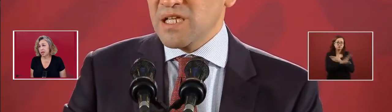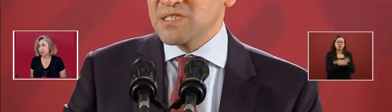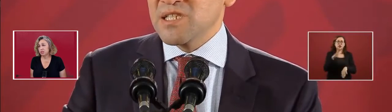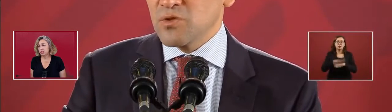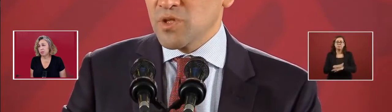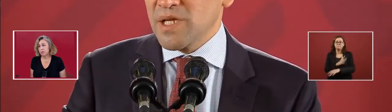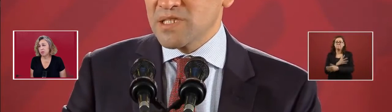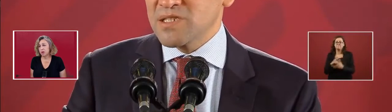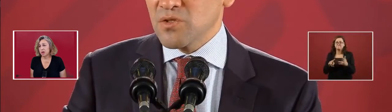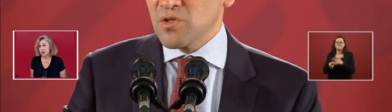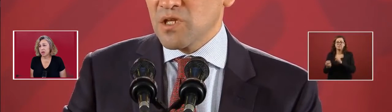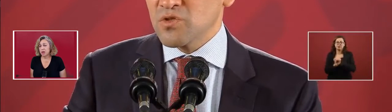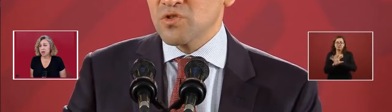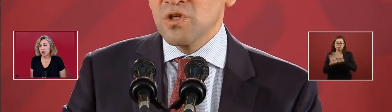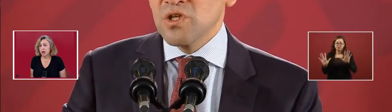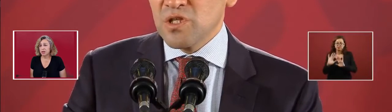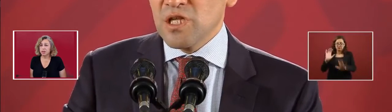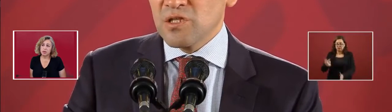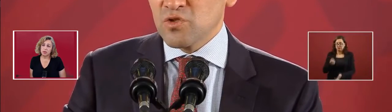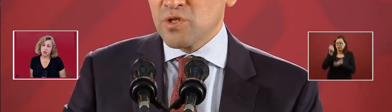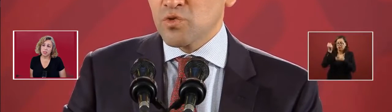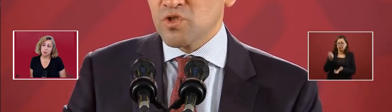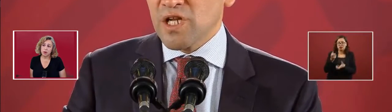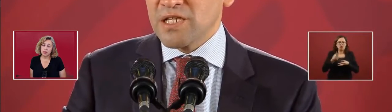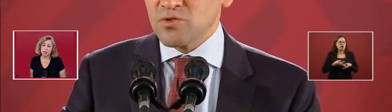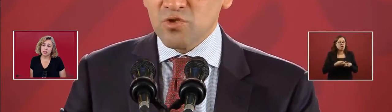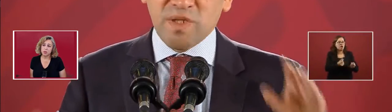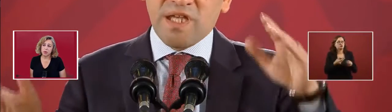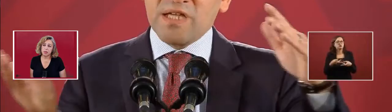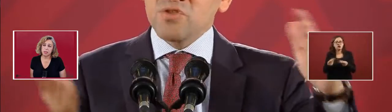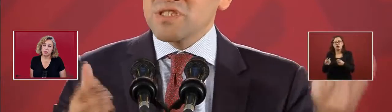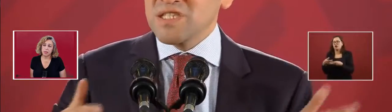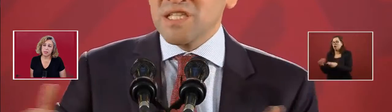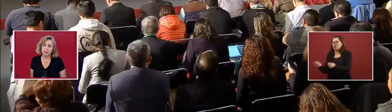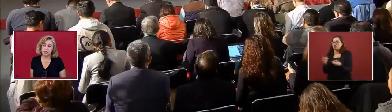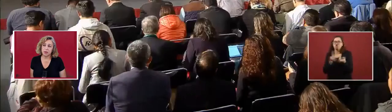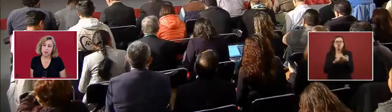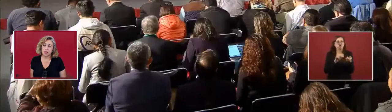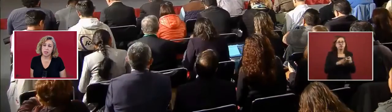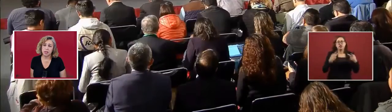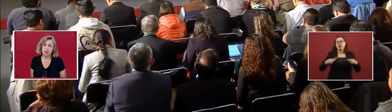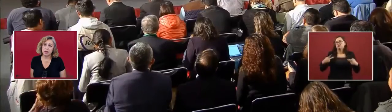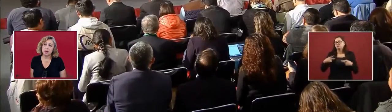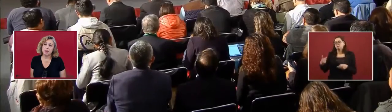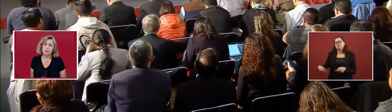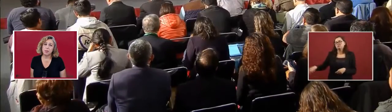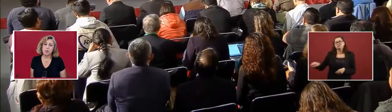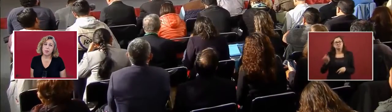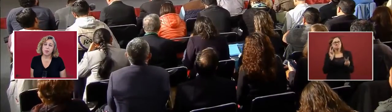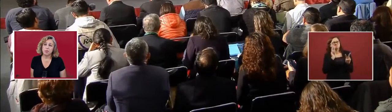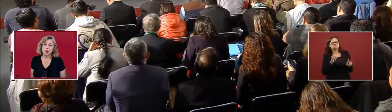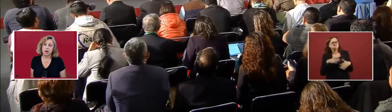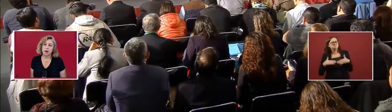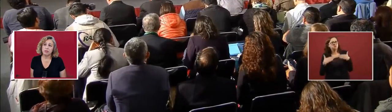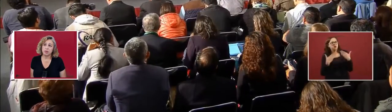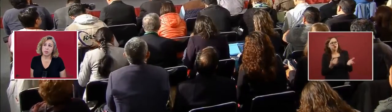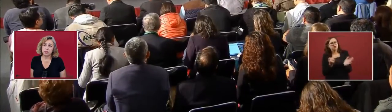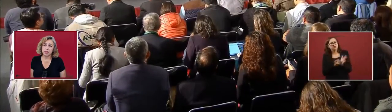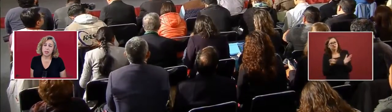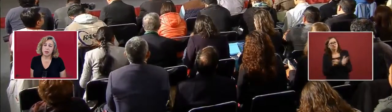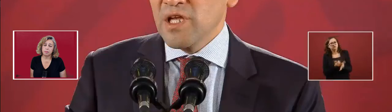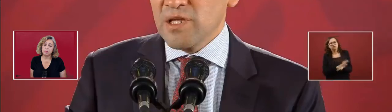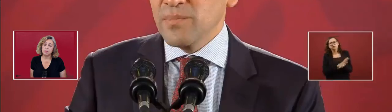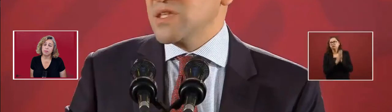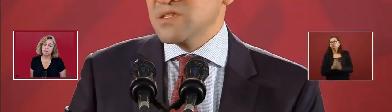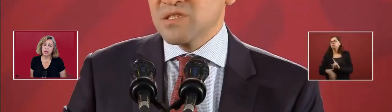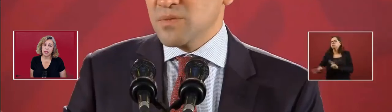But... And also to be more transparent as to where the expenses are going. People will be more comfortable